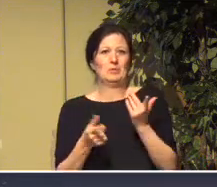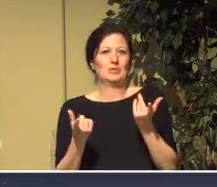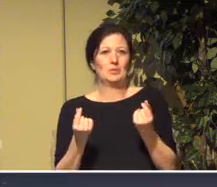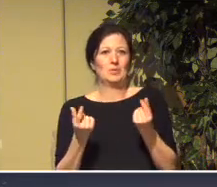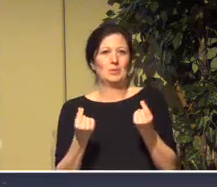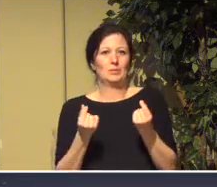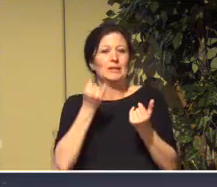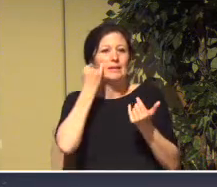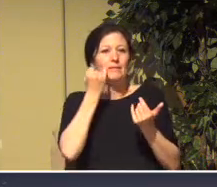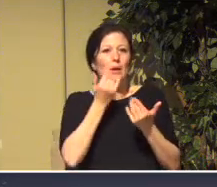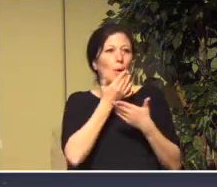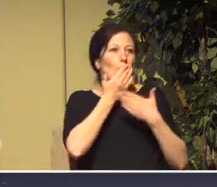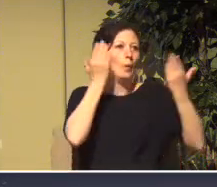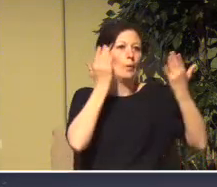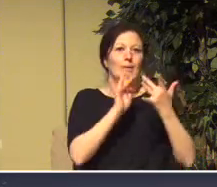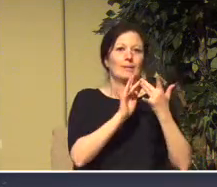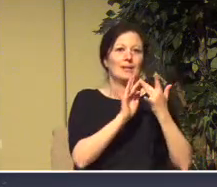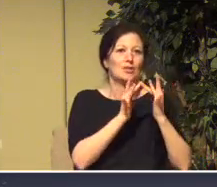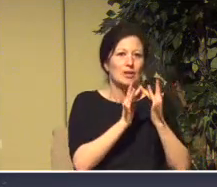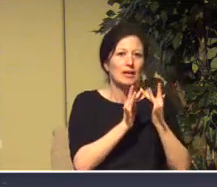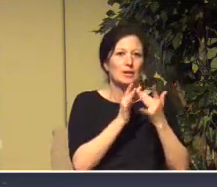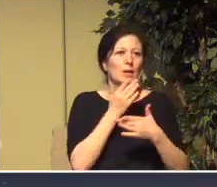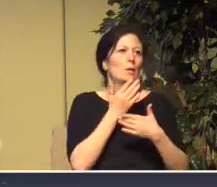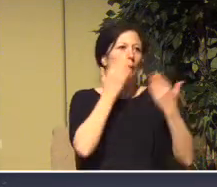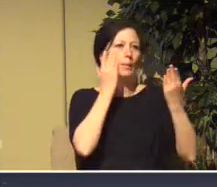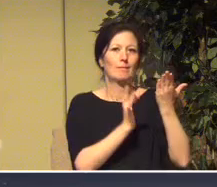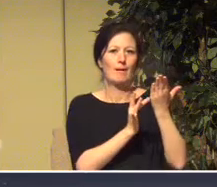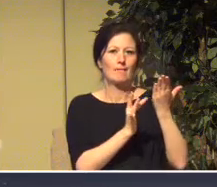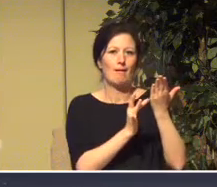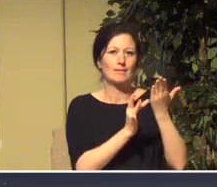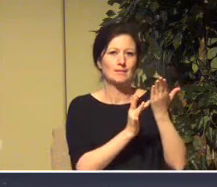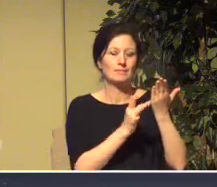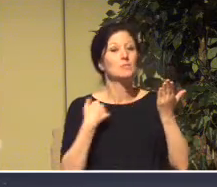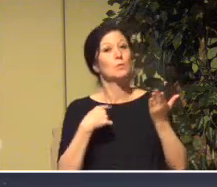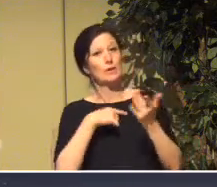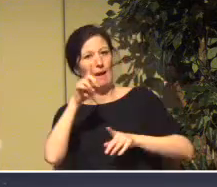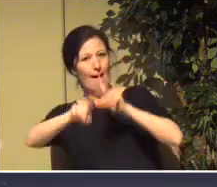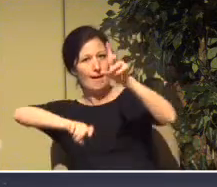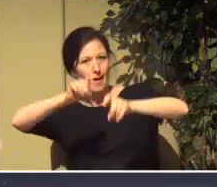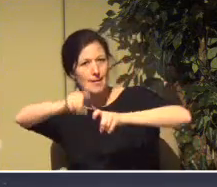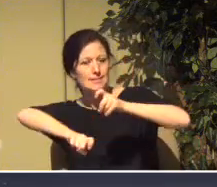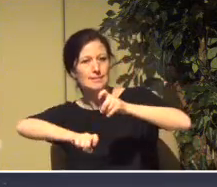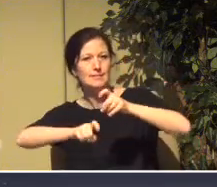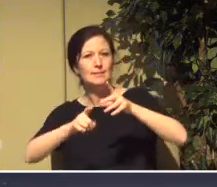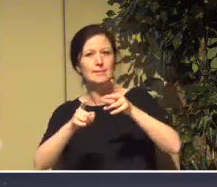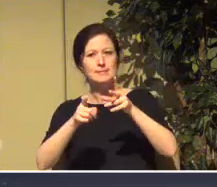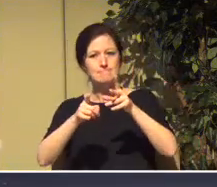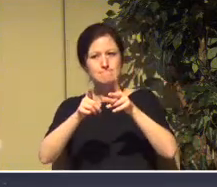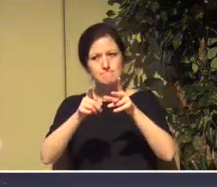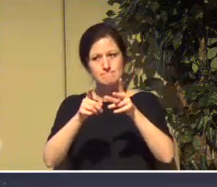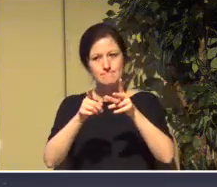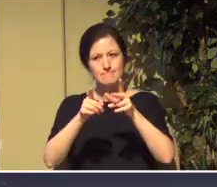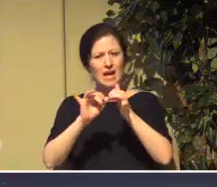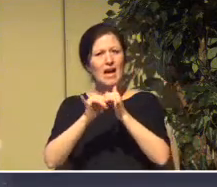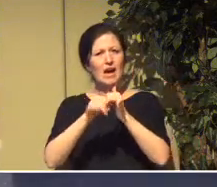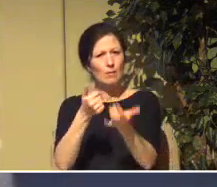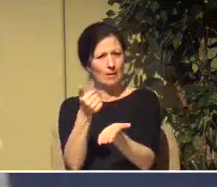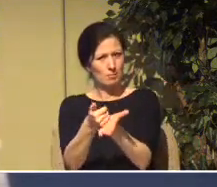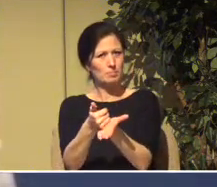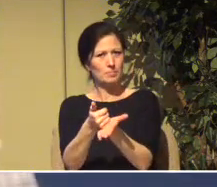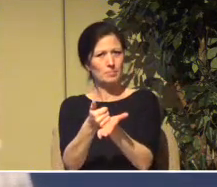But we're examining that and surveying people to find out what's the need and is there a way that we can help to meet it.